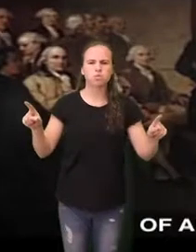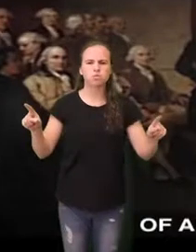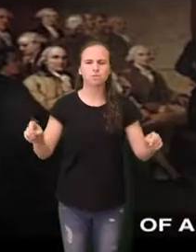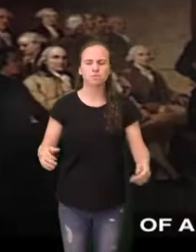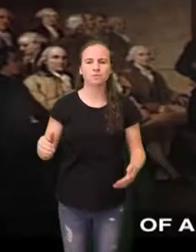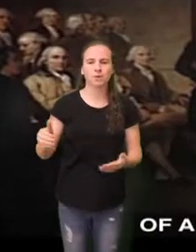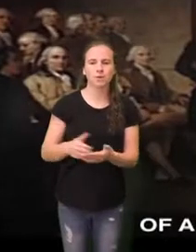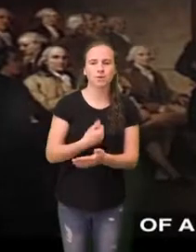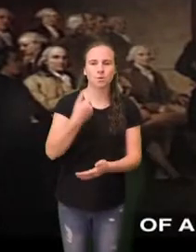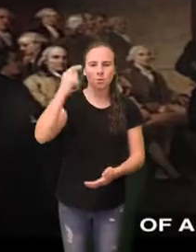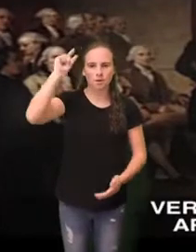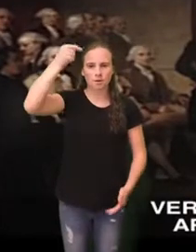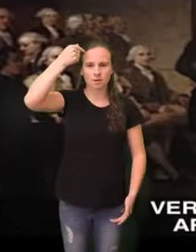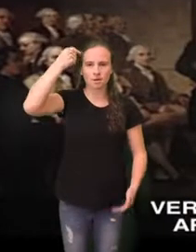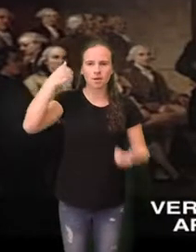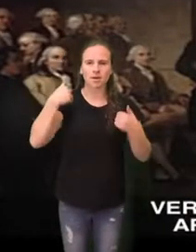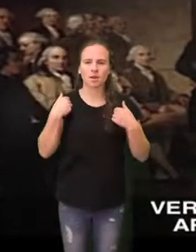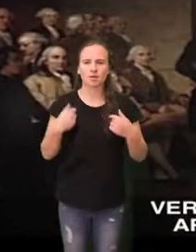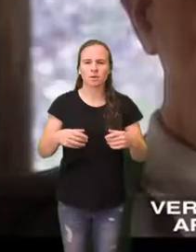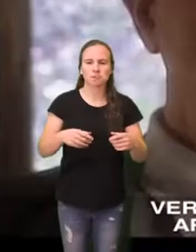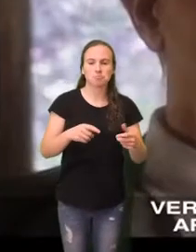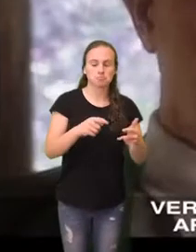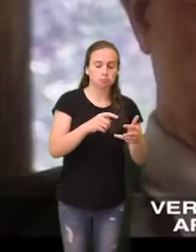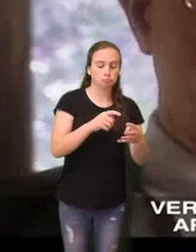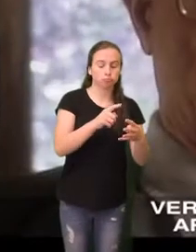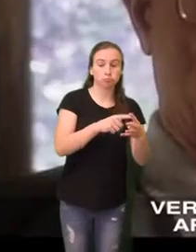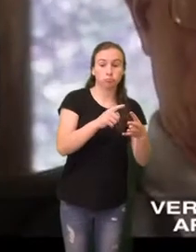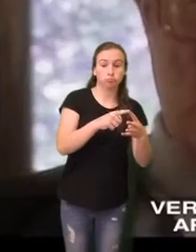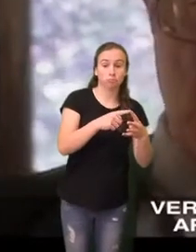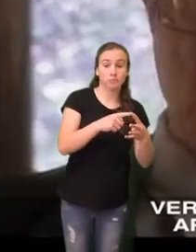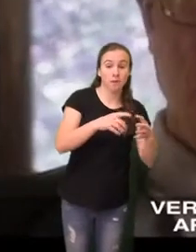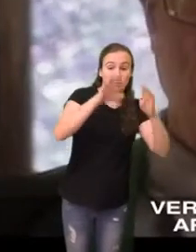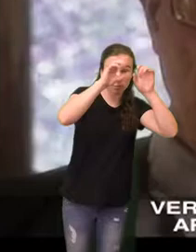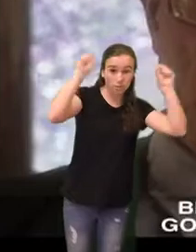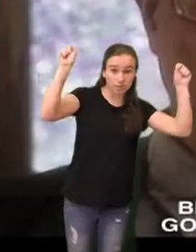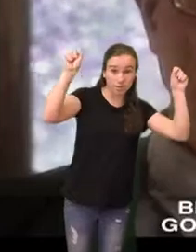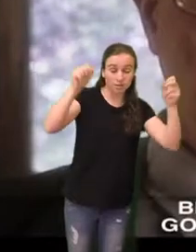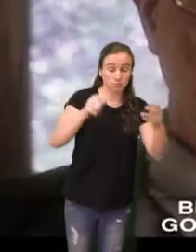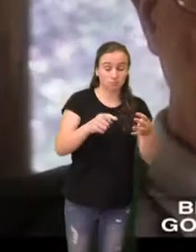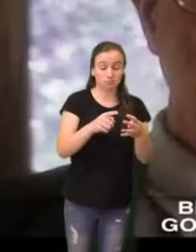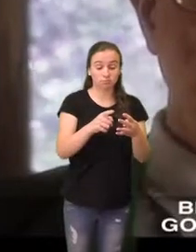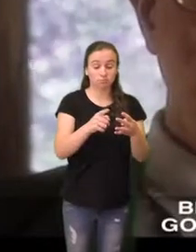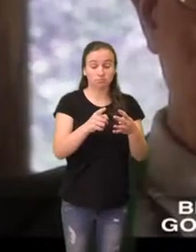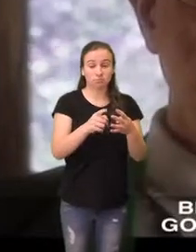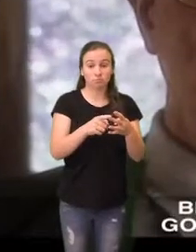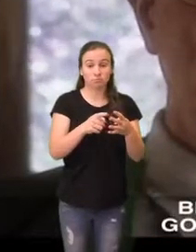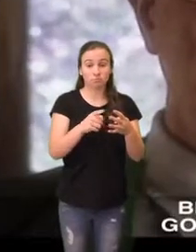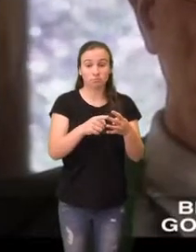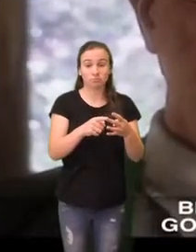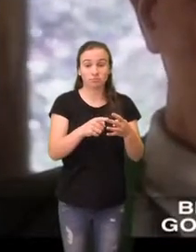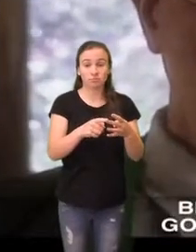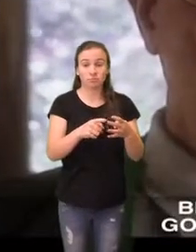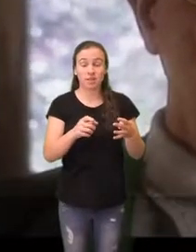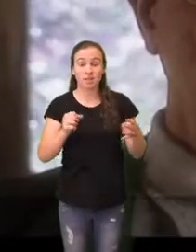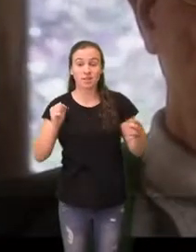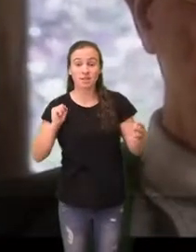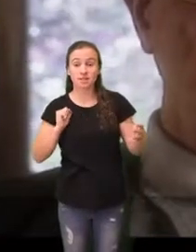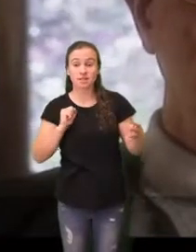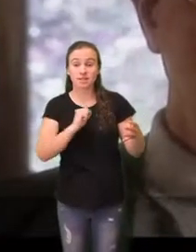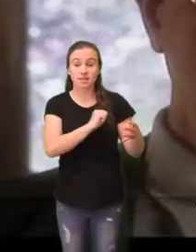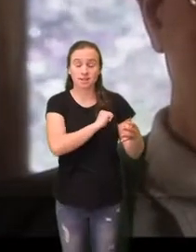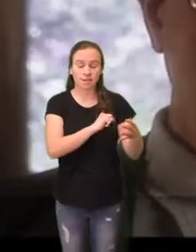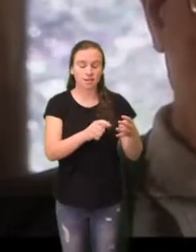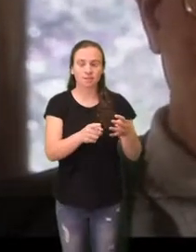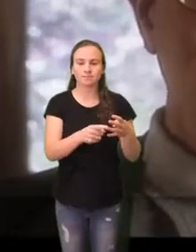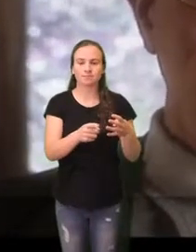entirely new government, very, very different from the Articles of Confederation because it was a national government in its own right, with